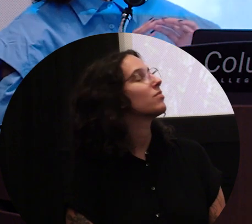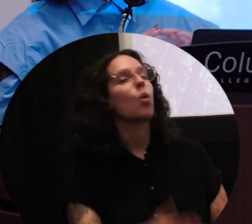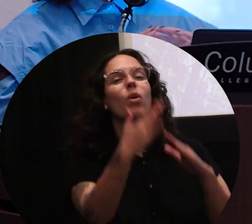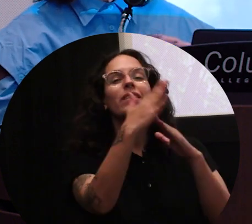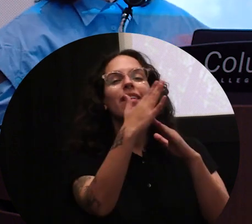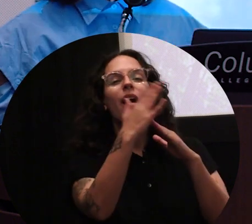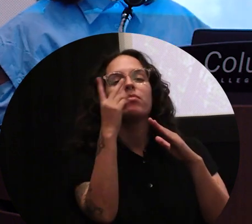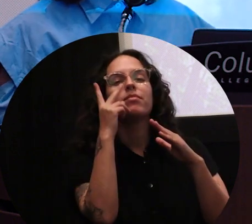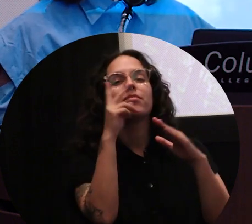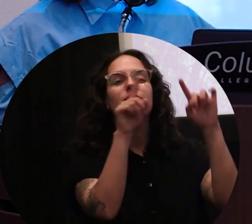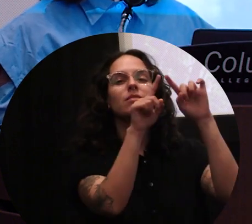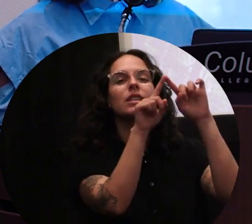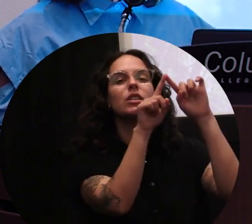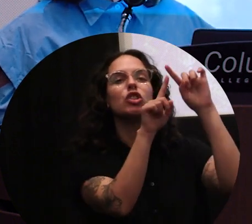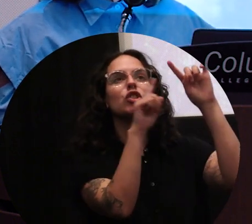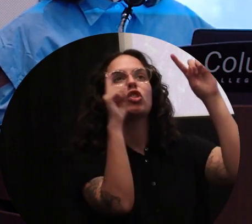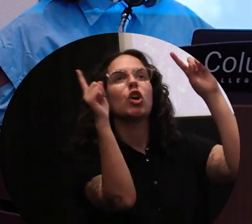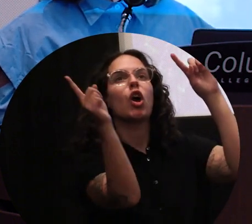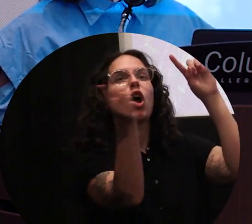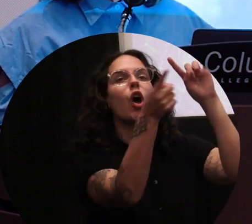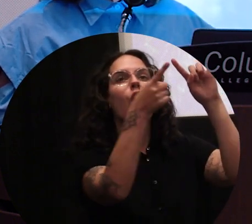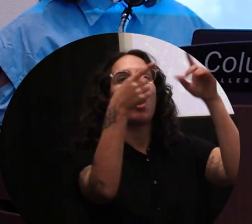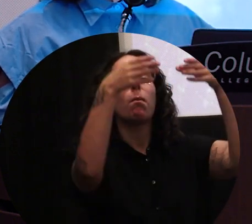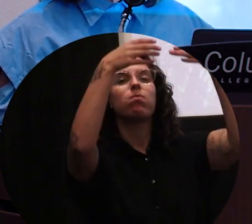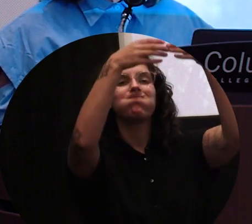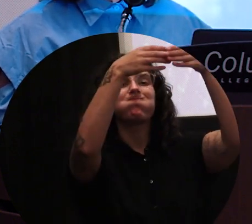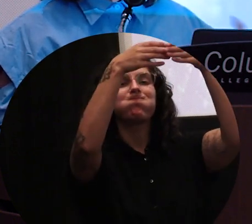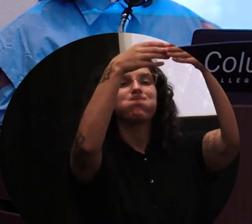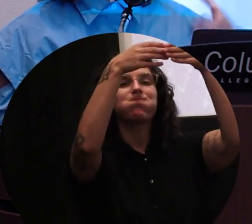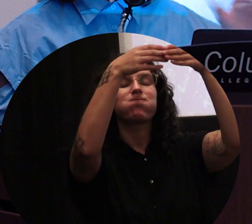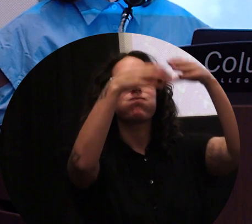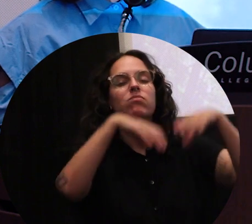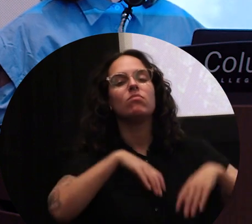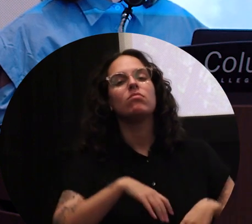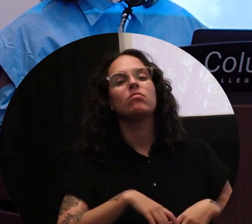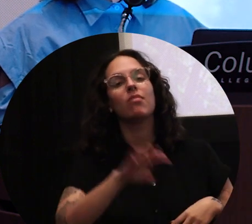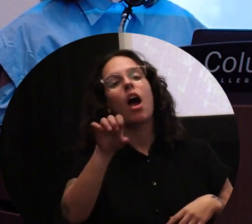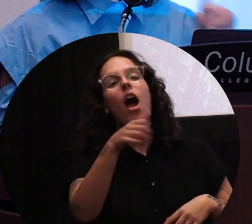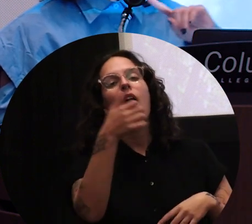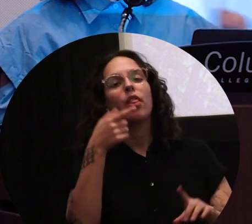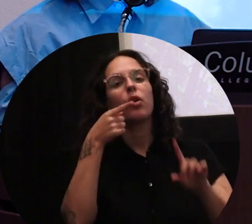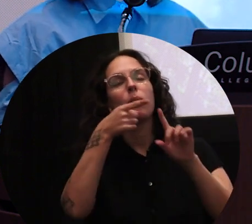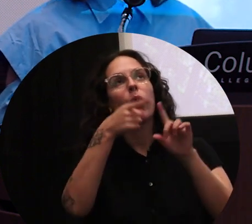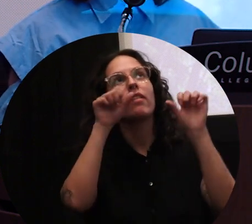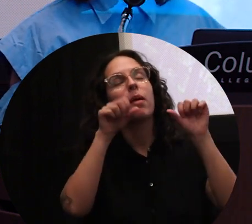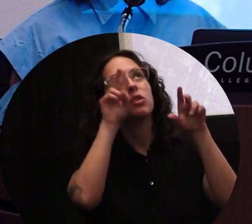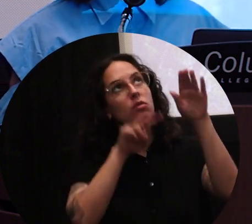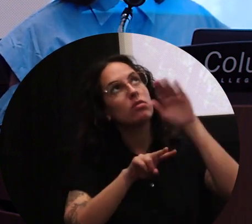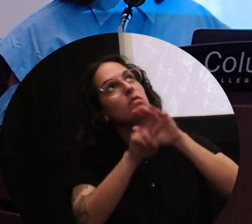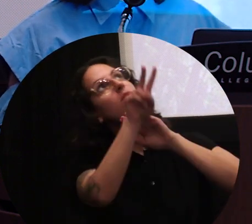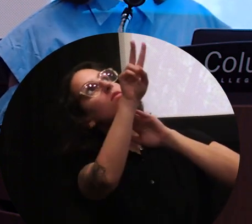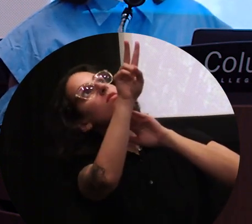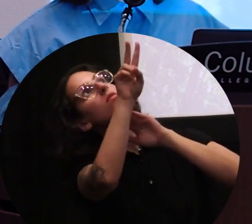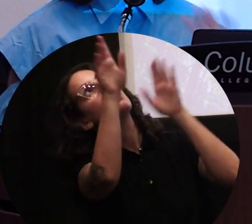there's a circular hole that we made as like another point of like, gazing up to the sky.